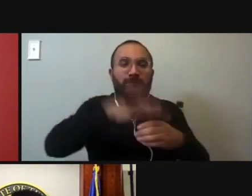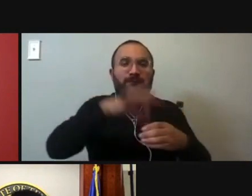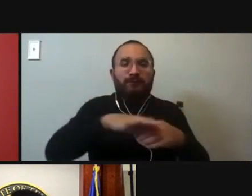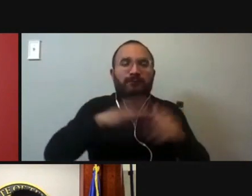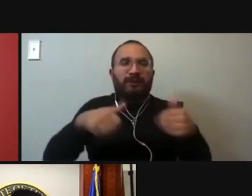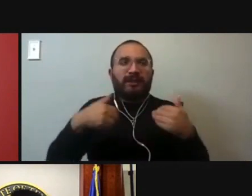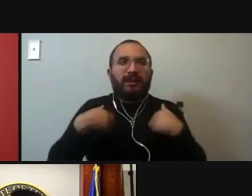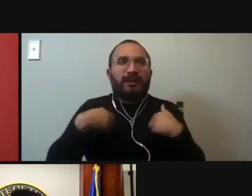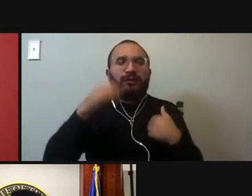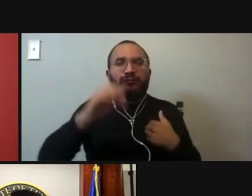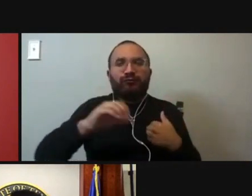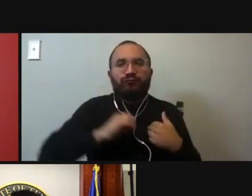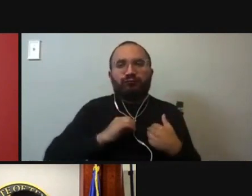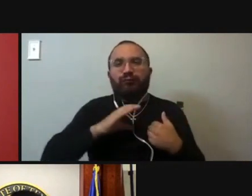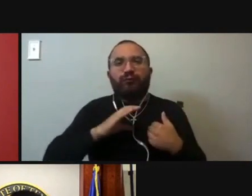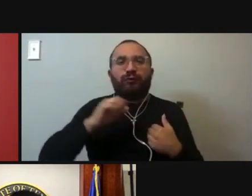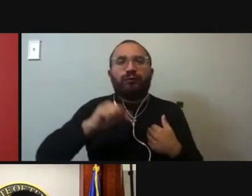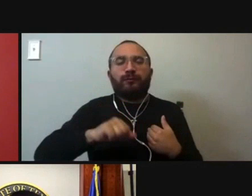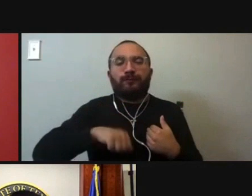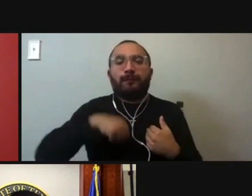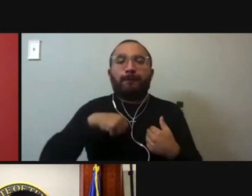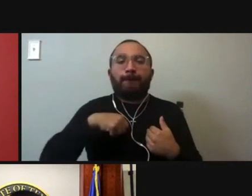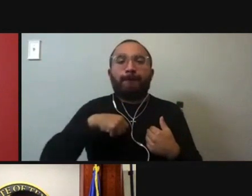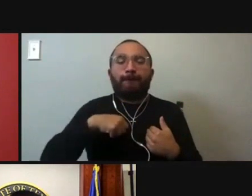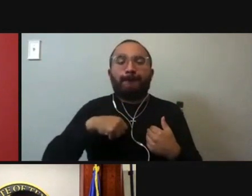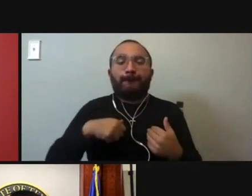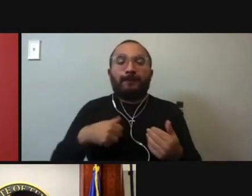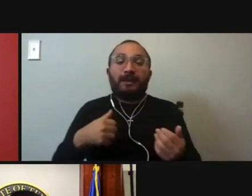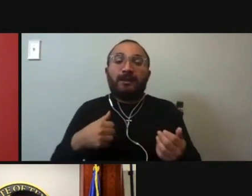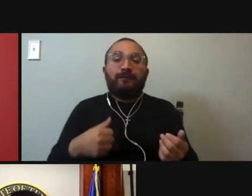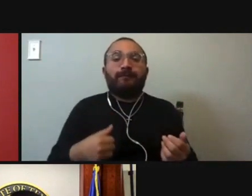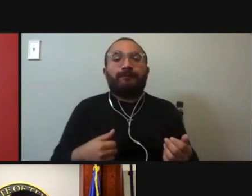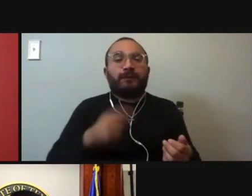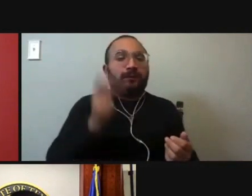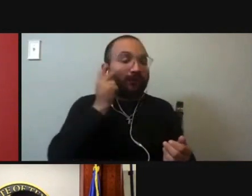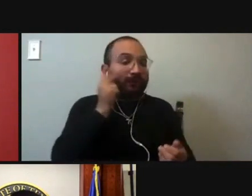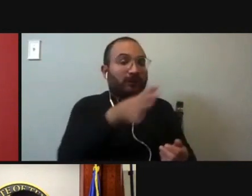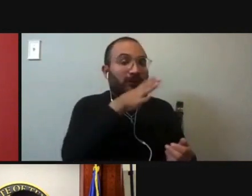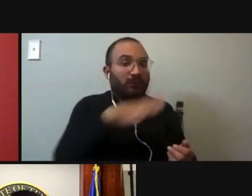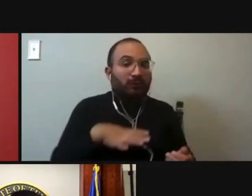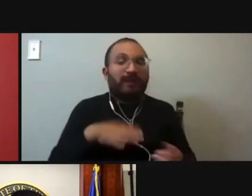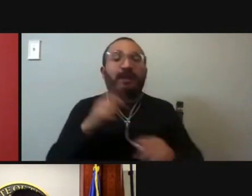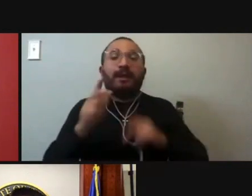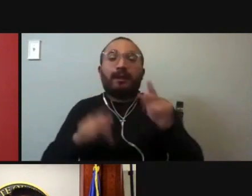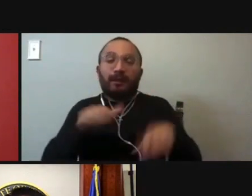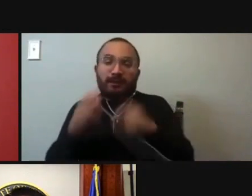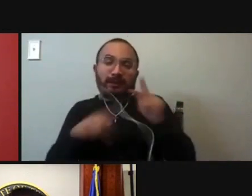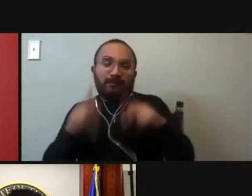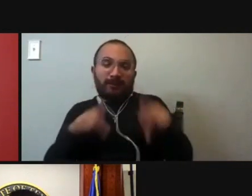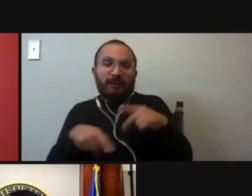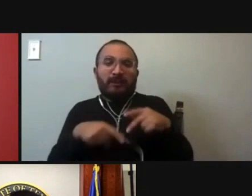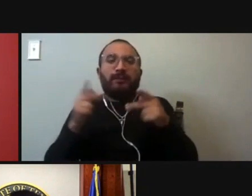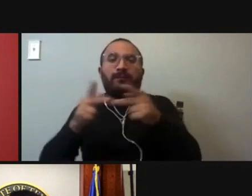when we see more women and minorities in office. It improves, I